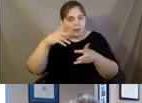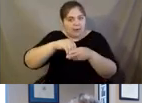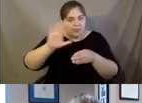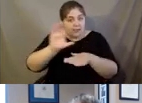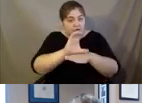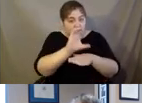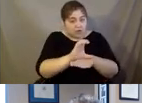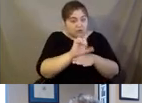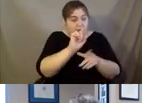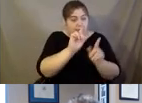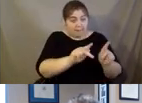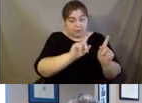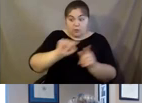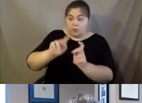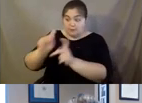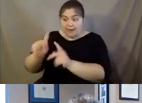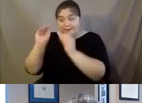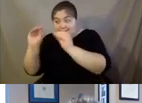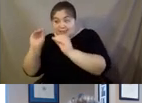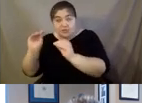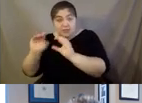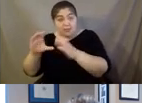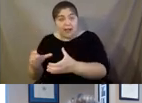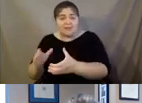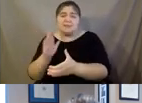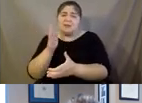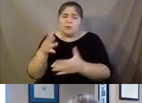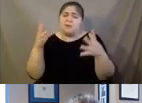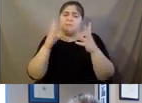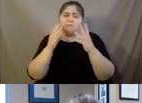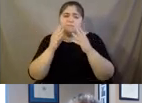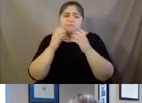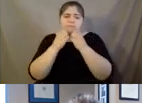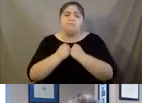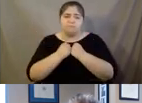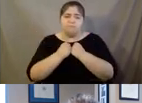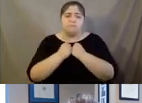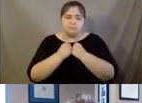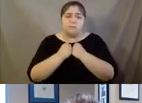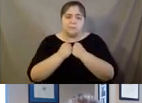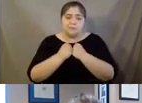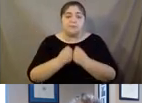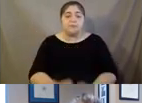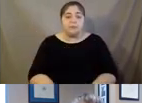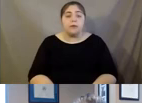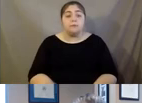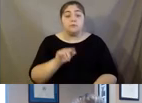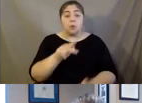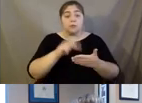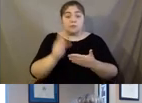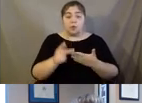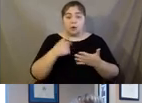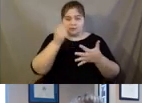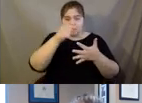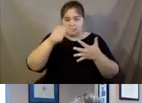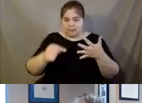back to them, it's much more likely to be embraced and accepted. Those evidence-based programs, I've kind of listed them